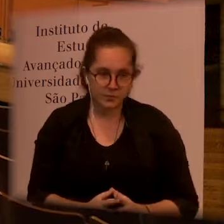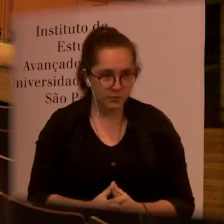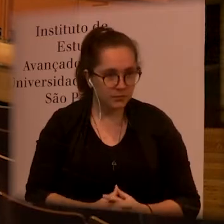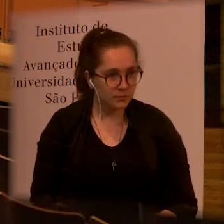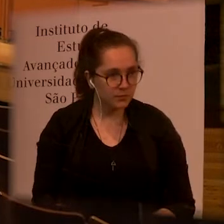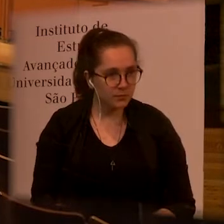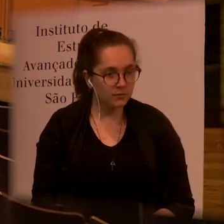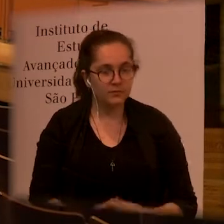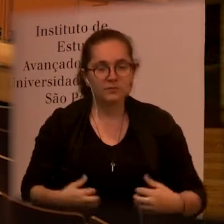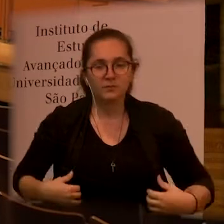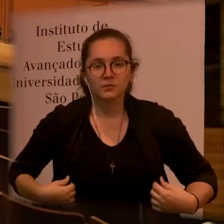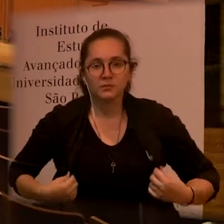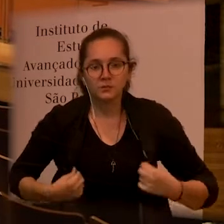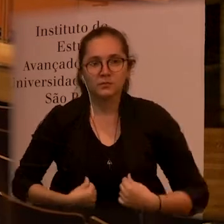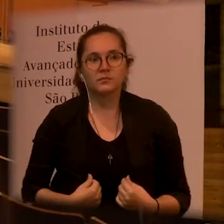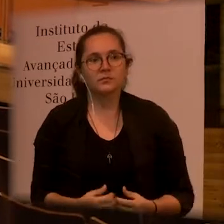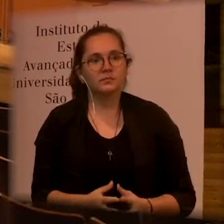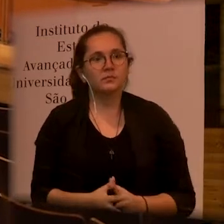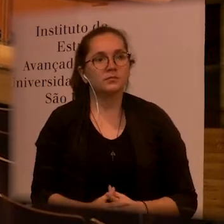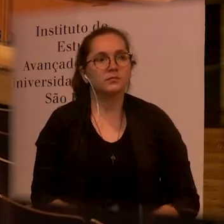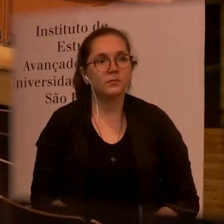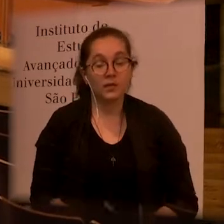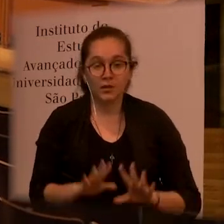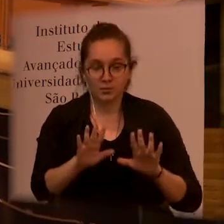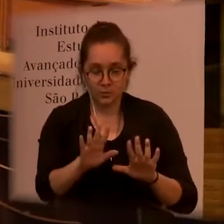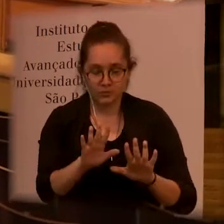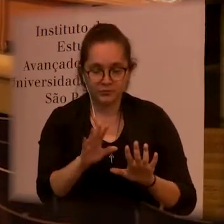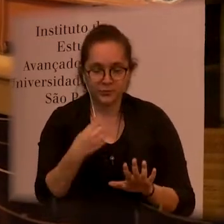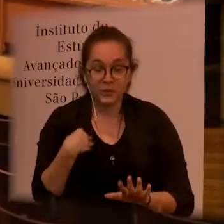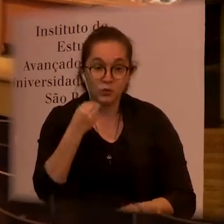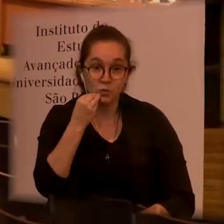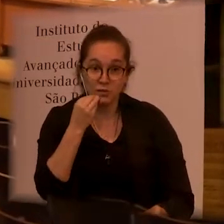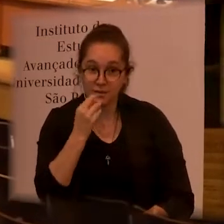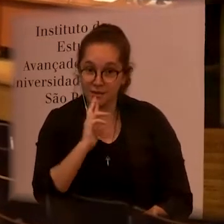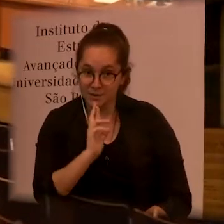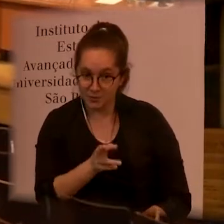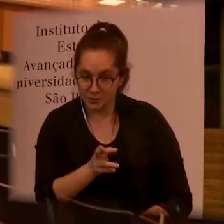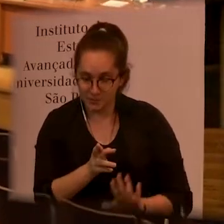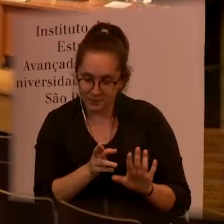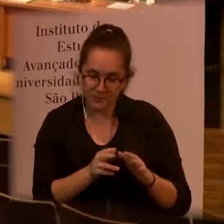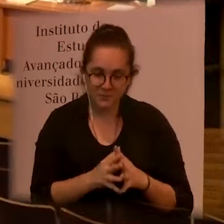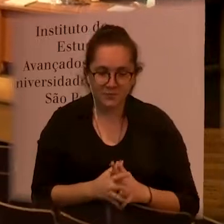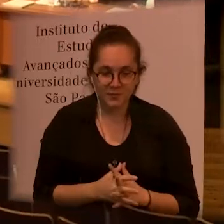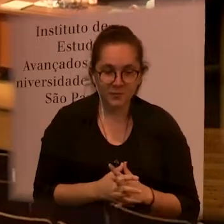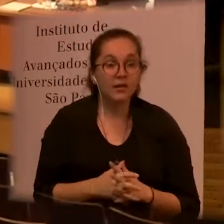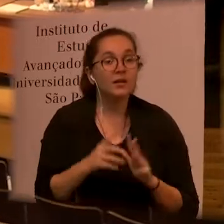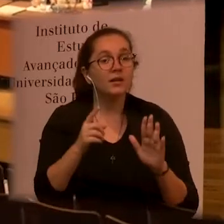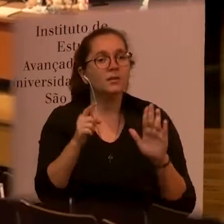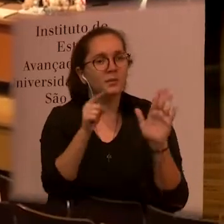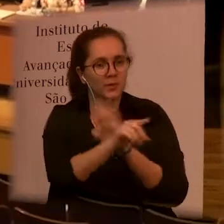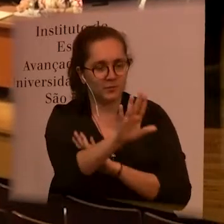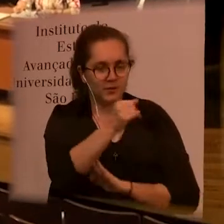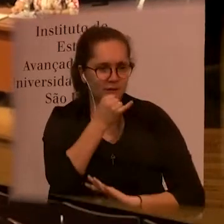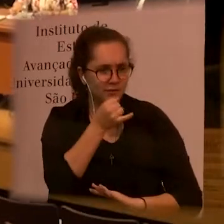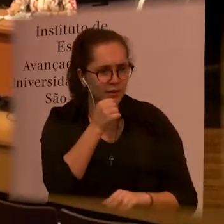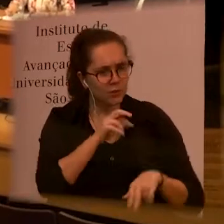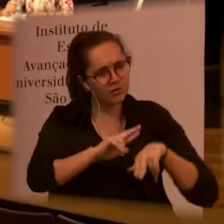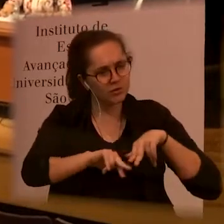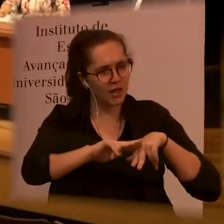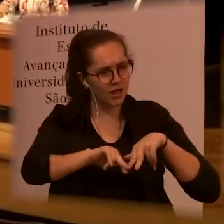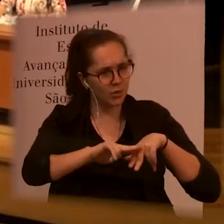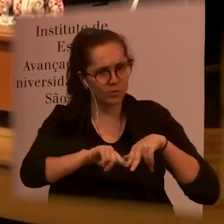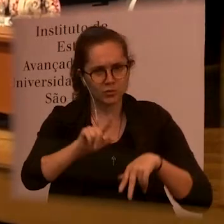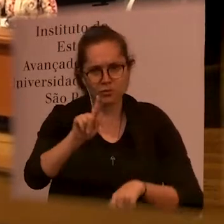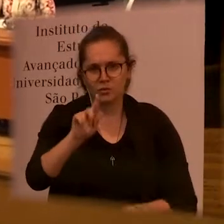I will try to answer so the question of gender is very variable